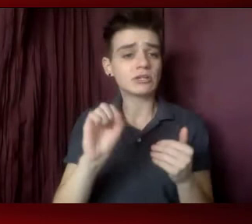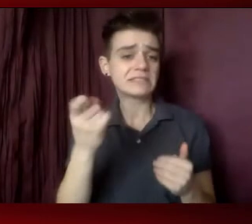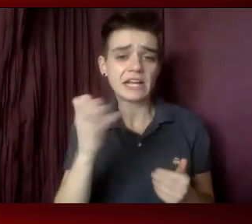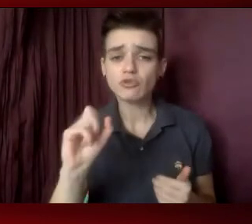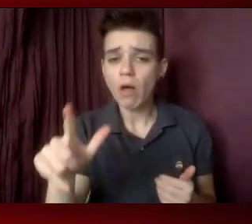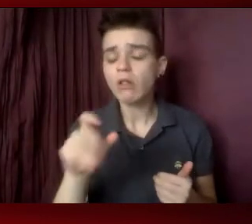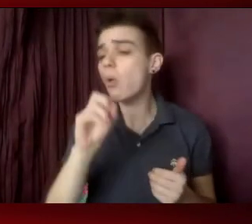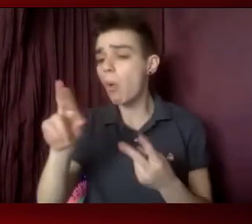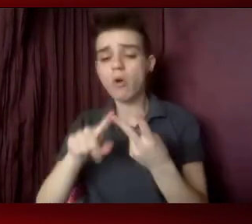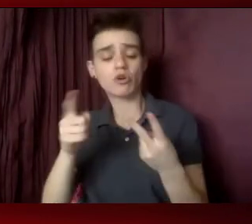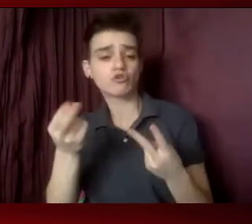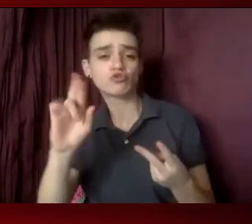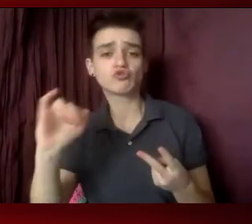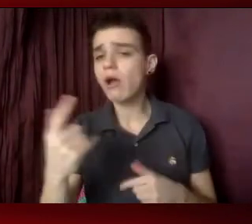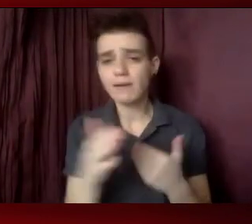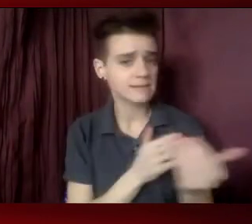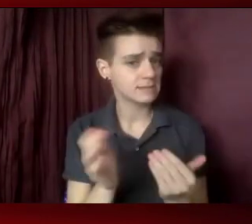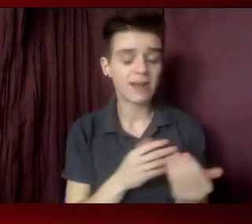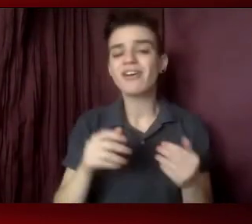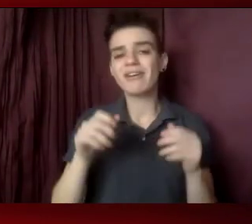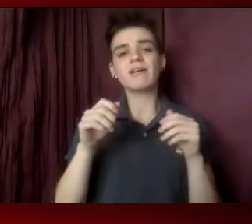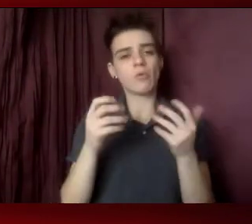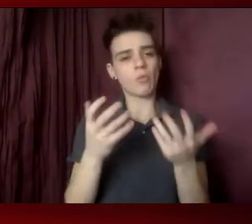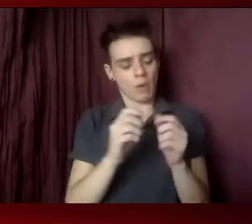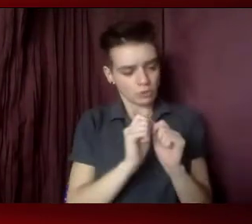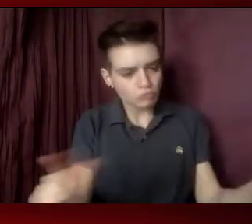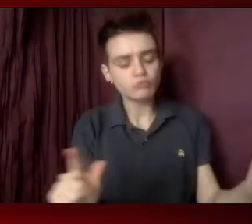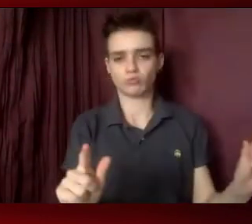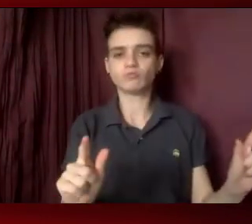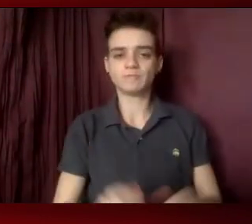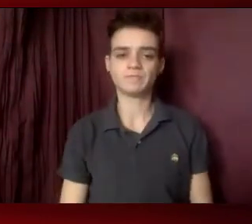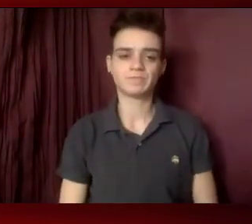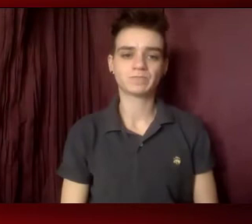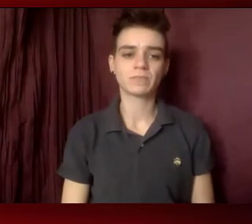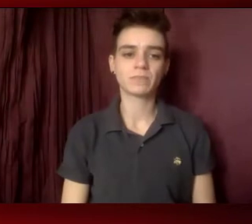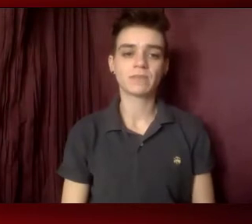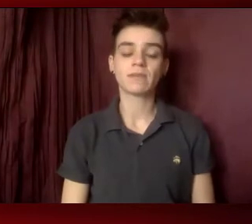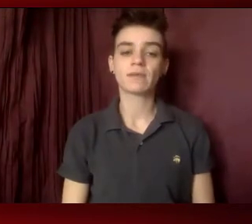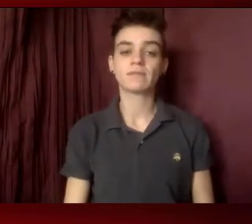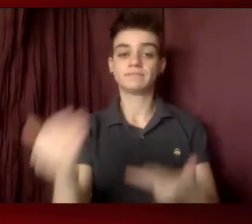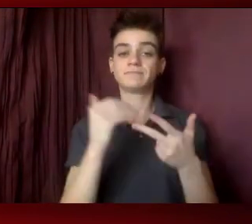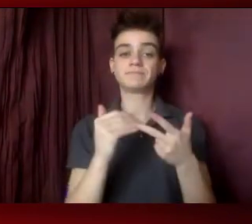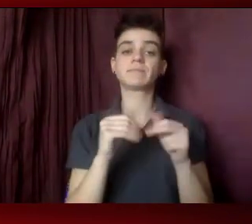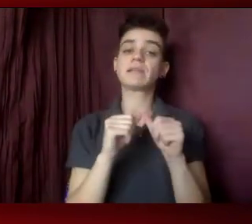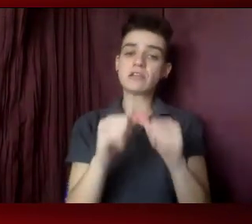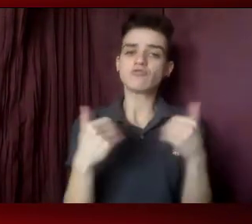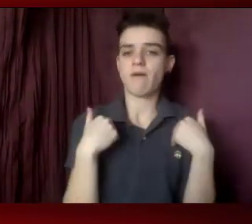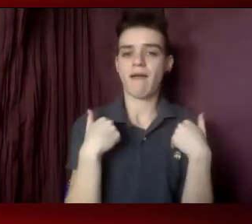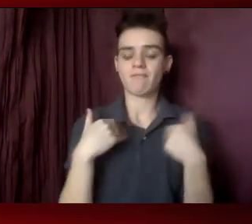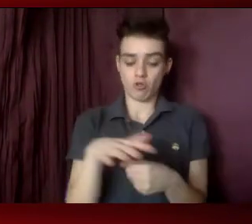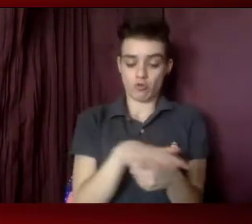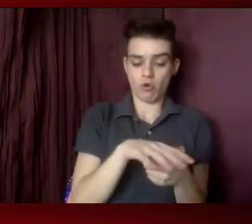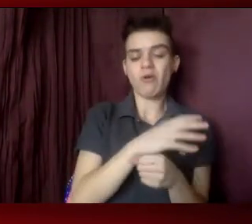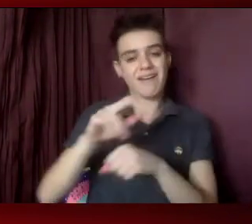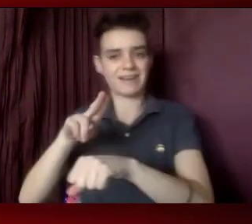so we can actually get our message out as well as our services. We need to continue to have advocacy on the local and national